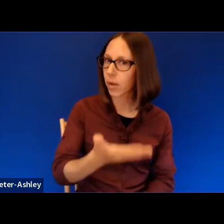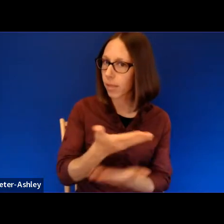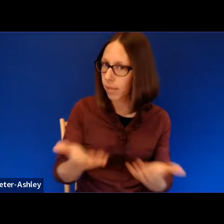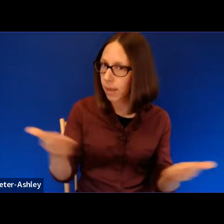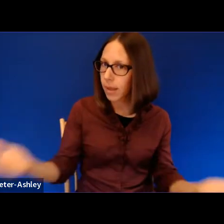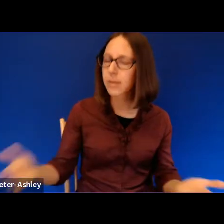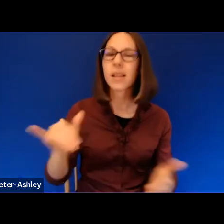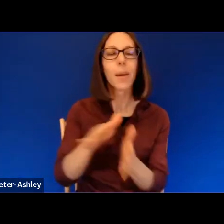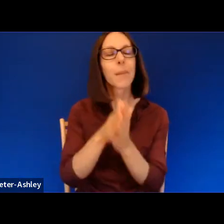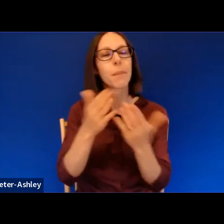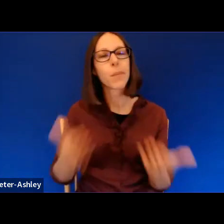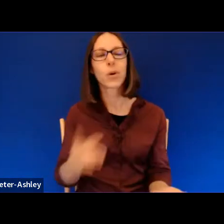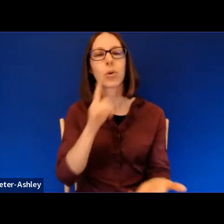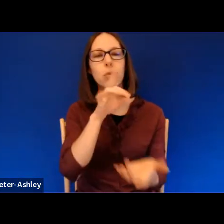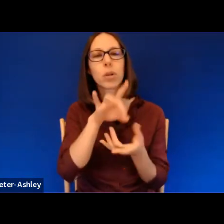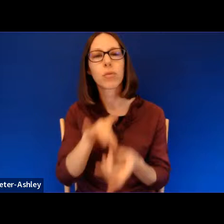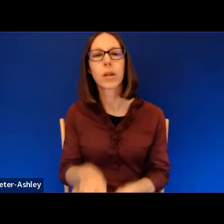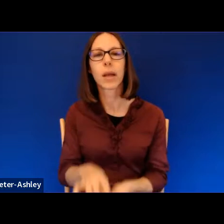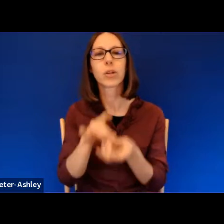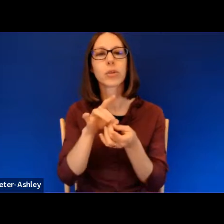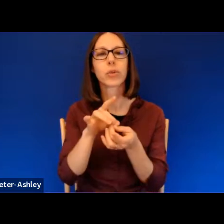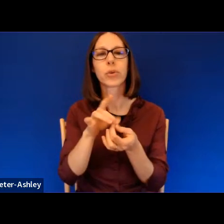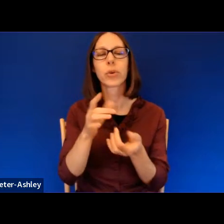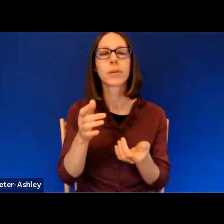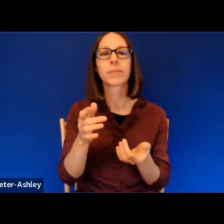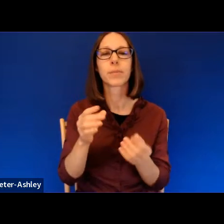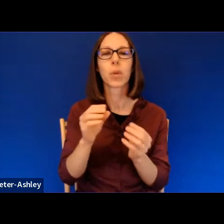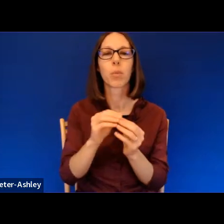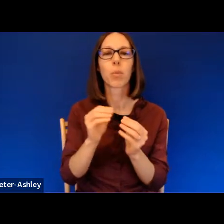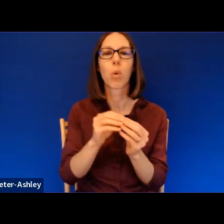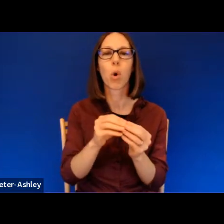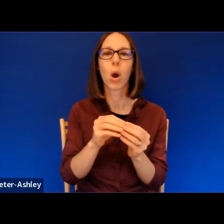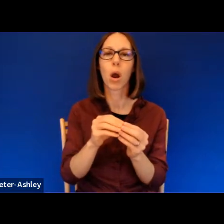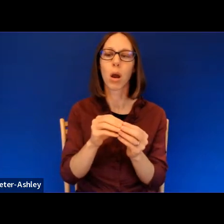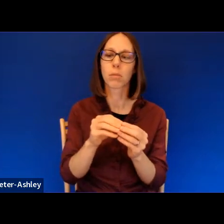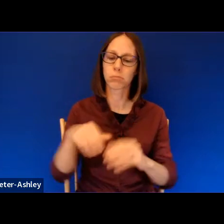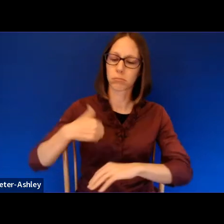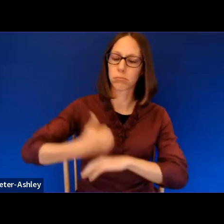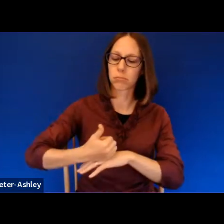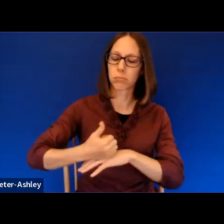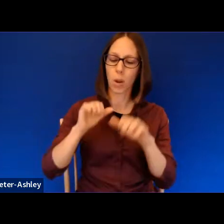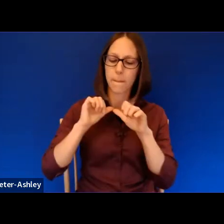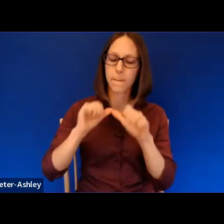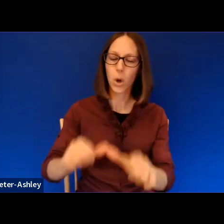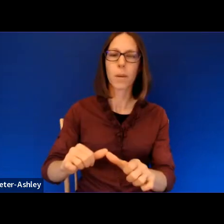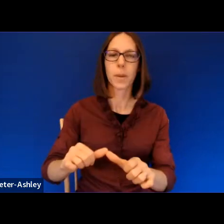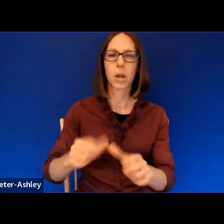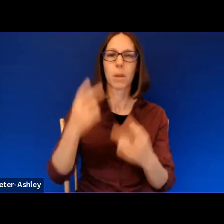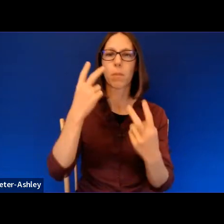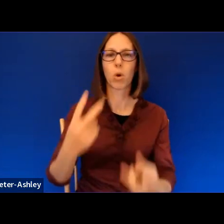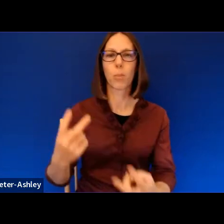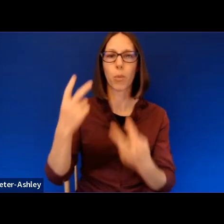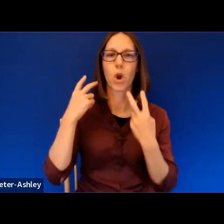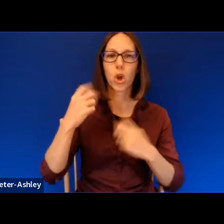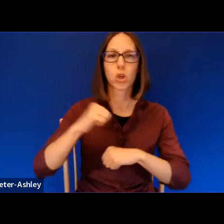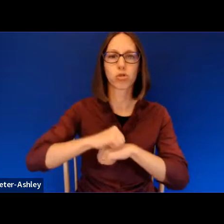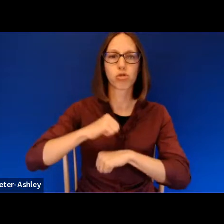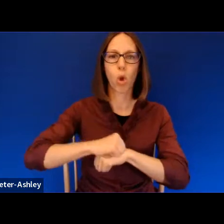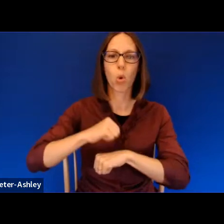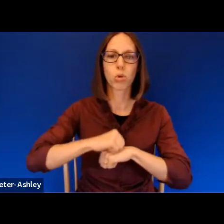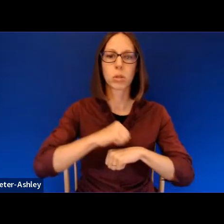the book is about. It's about a more permanent kind of memorial, these stones, that